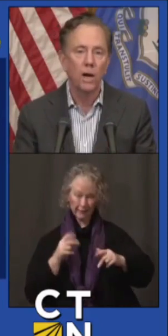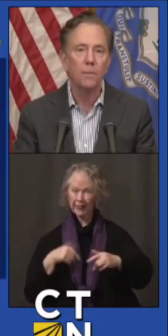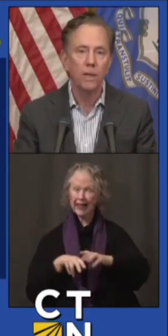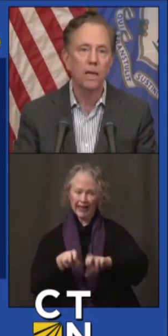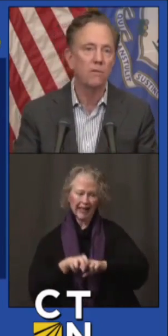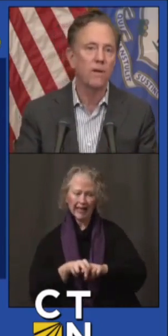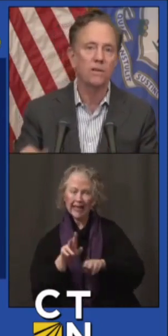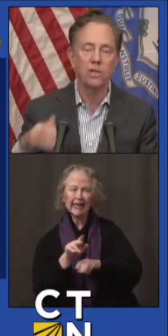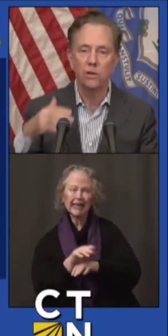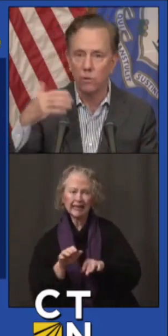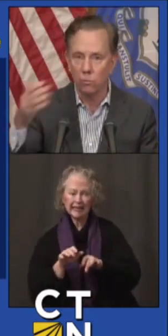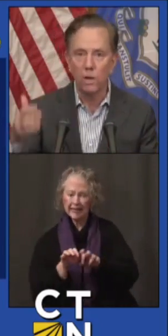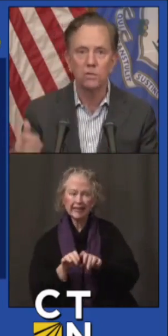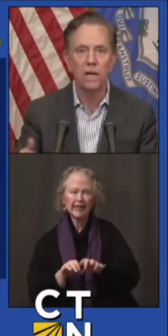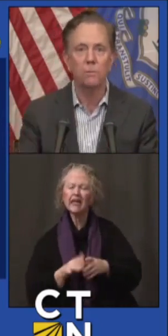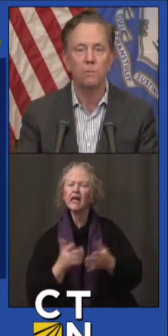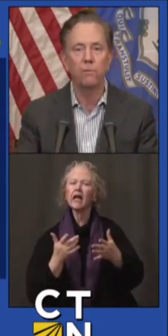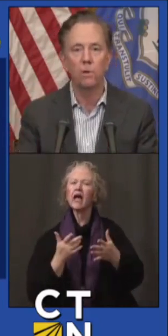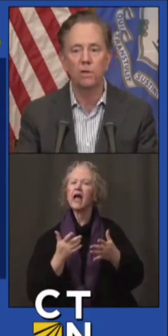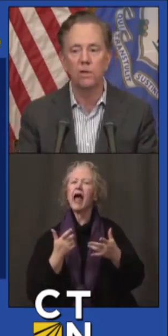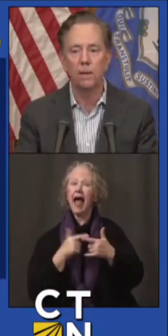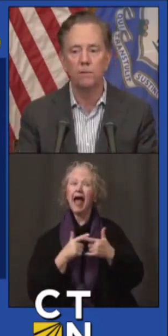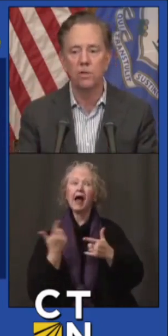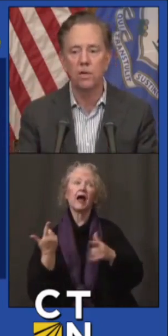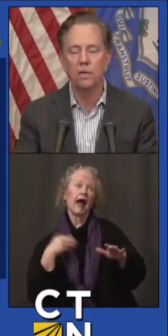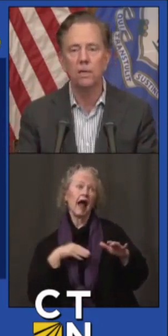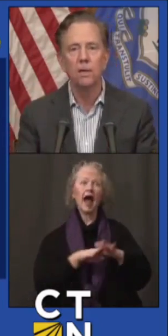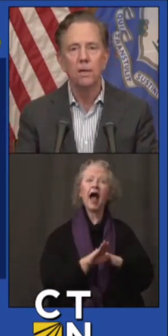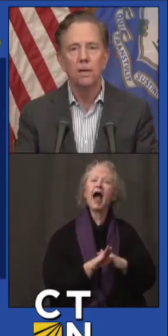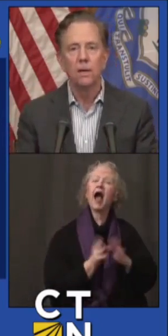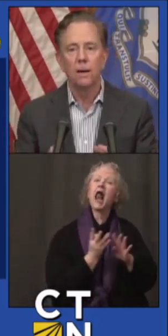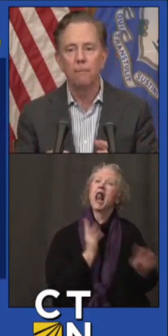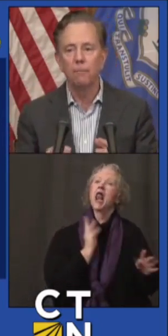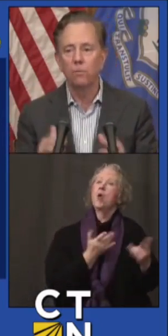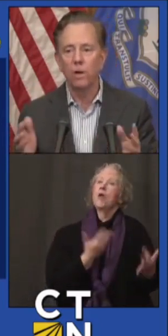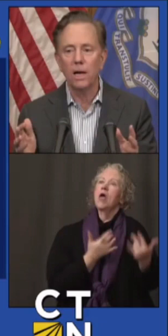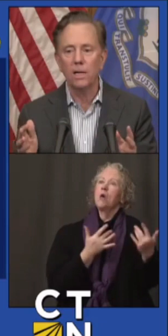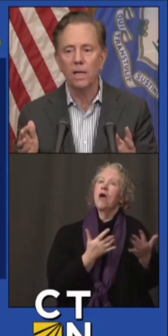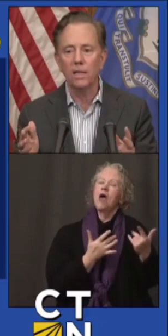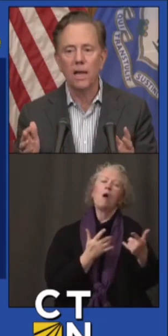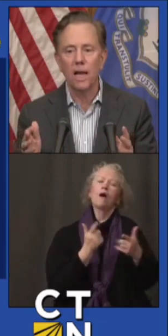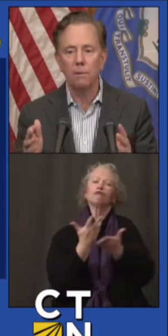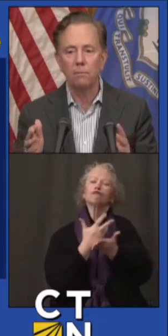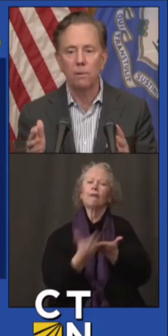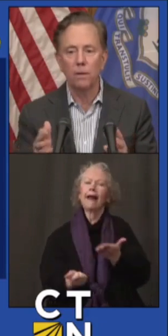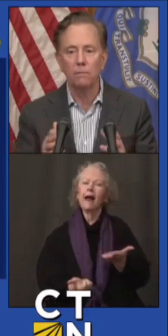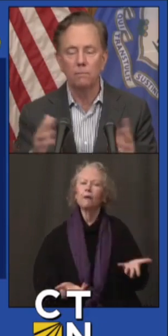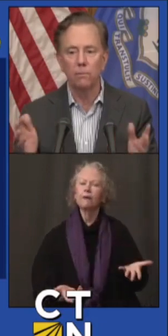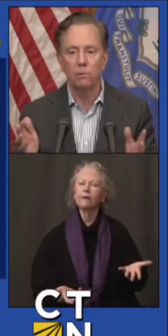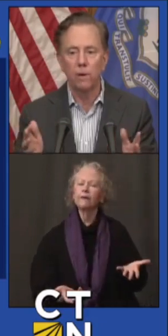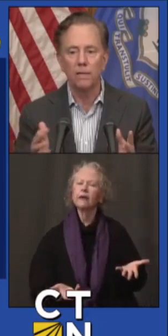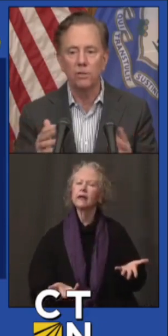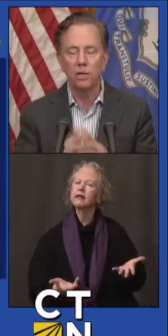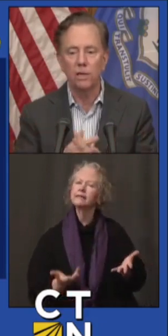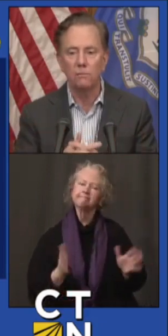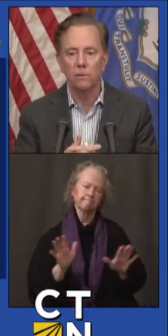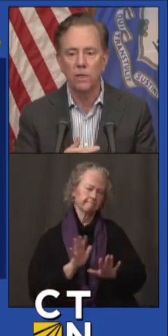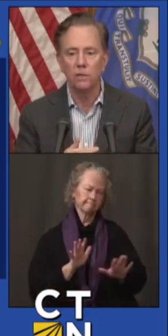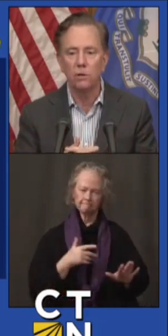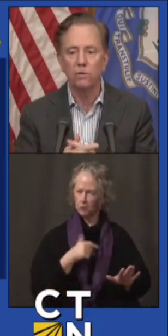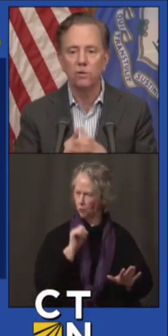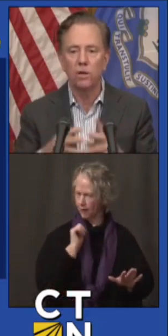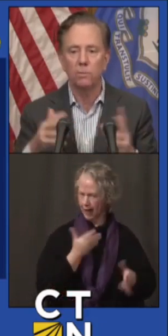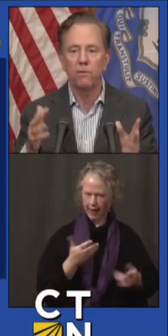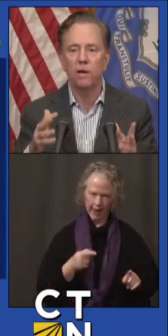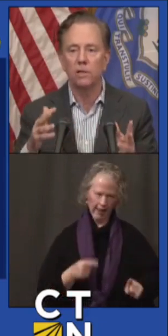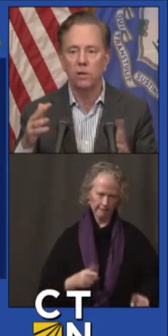aren't able to get the vaccine or it runs out before the time is done. We're not going to let that happen. With Reg and with